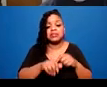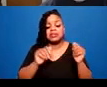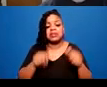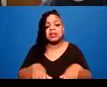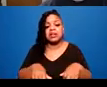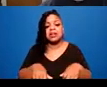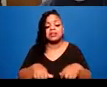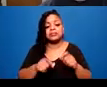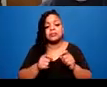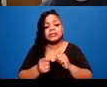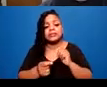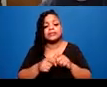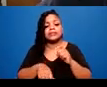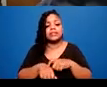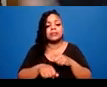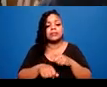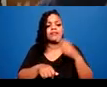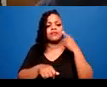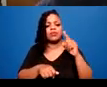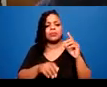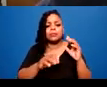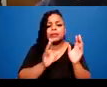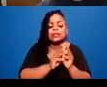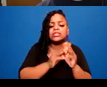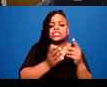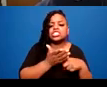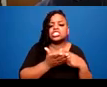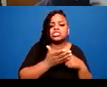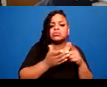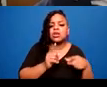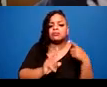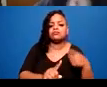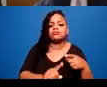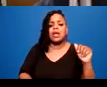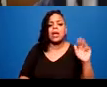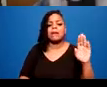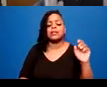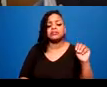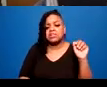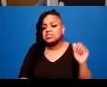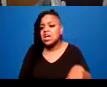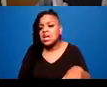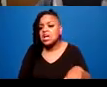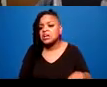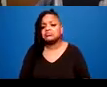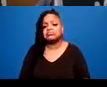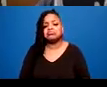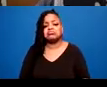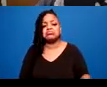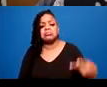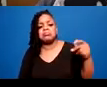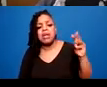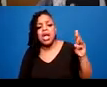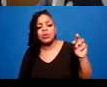and other power dynamics. And just, and carved out regular space